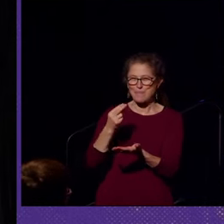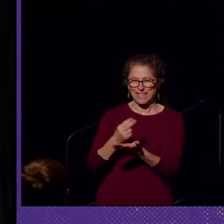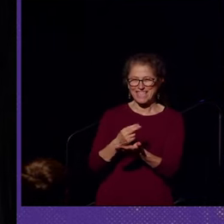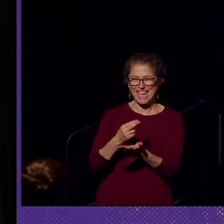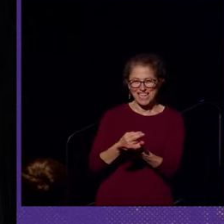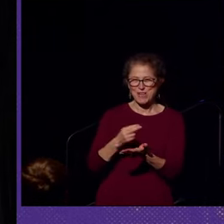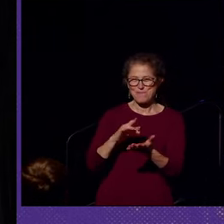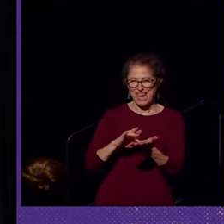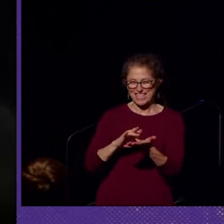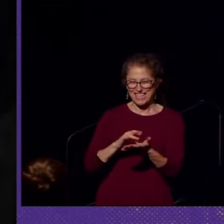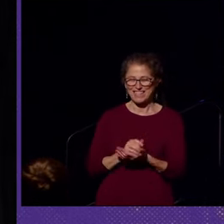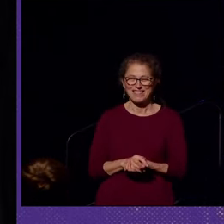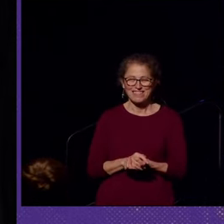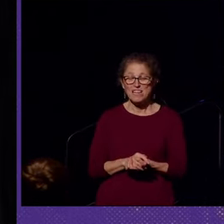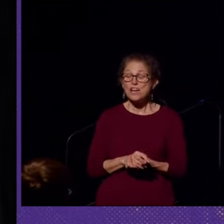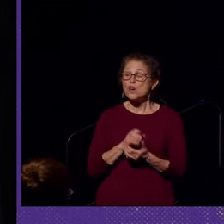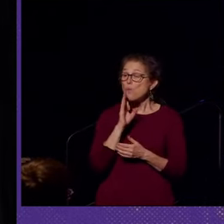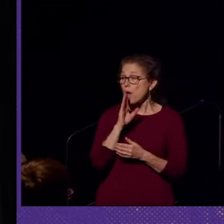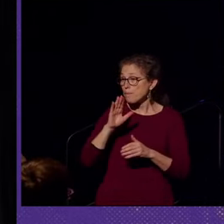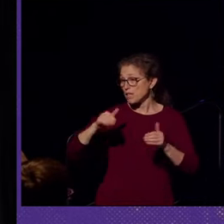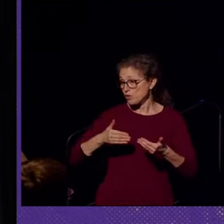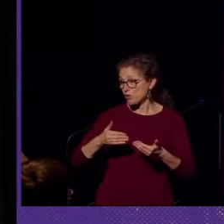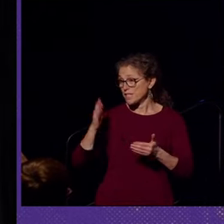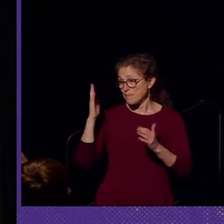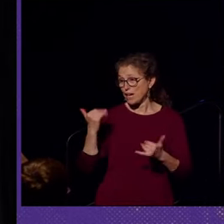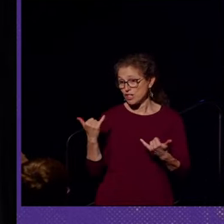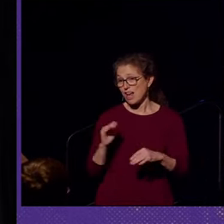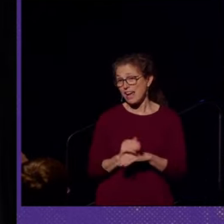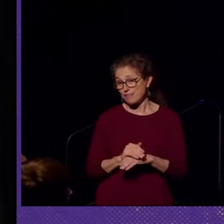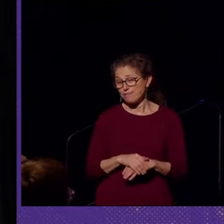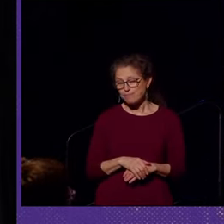is going to be introducing our speaker tonight.